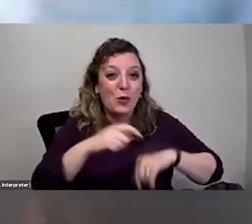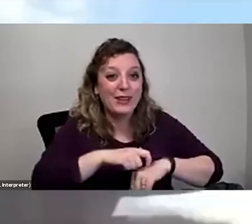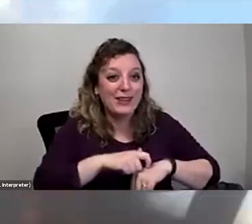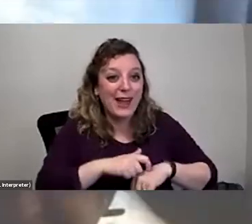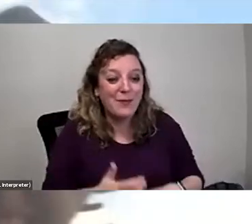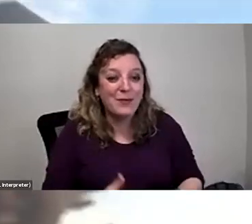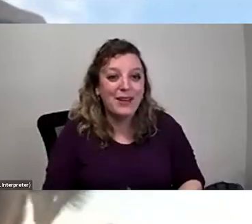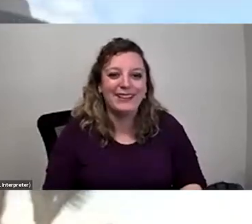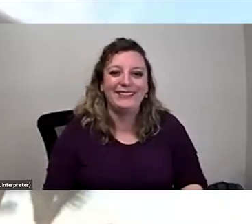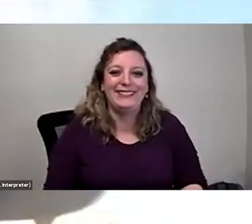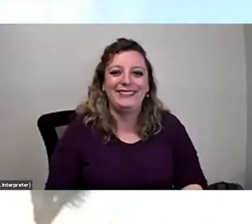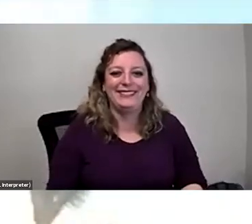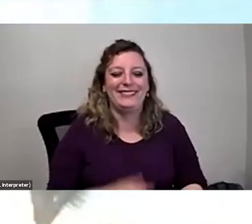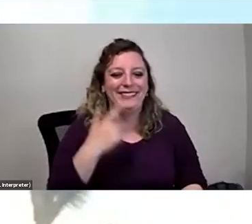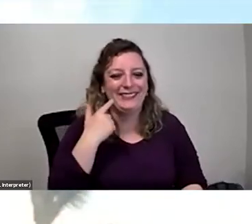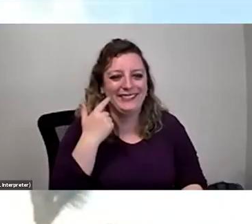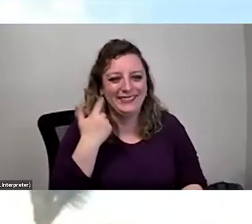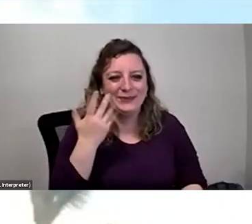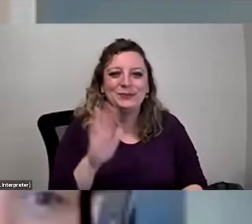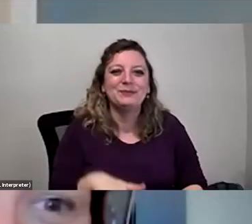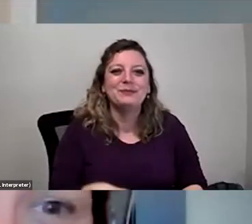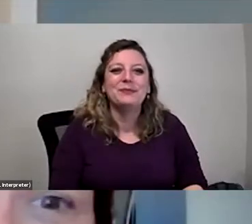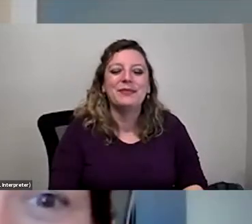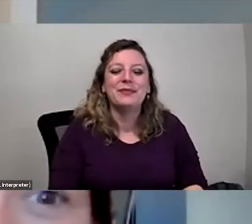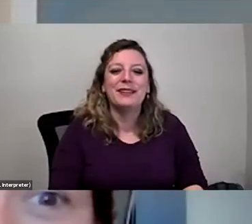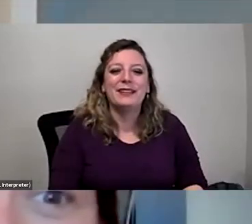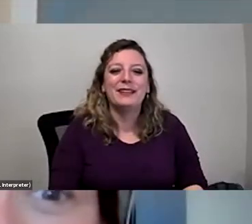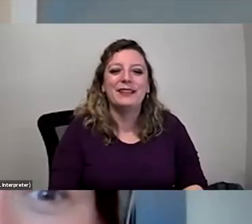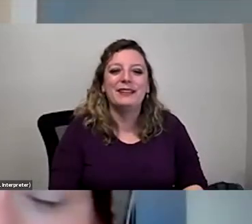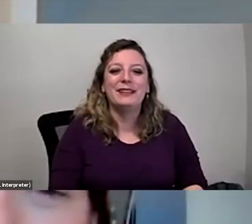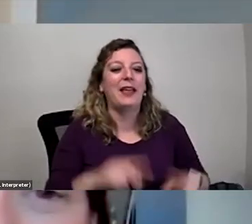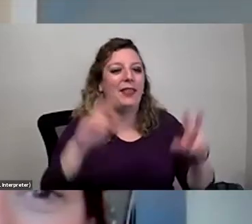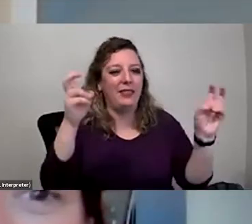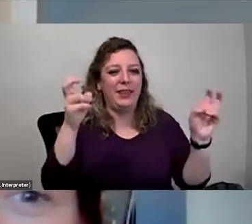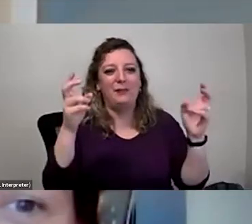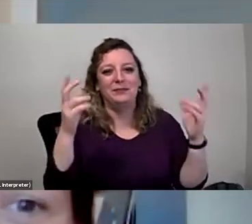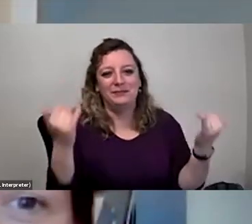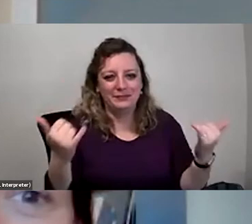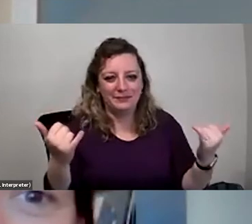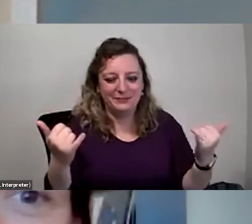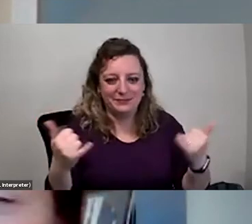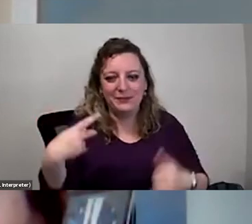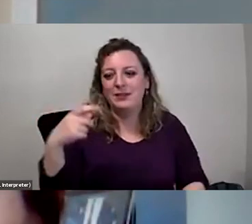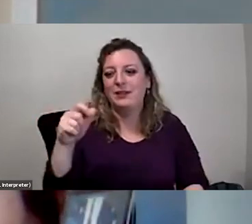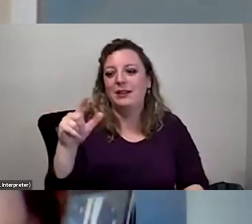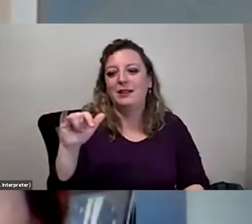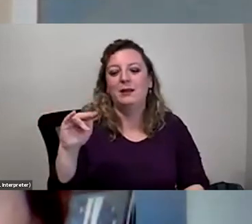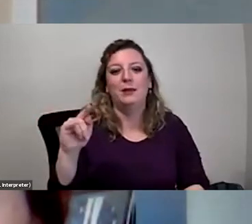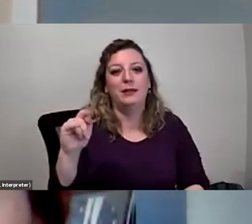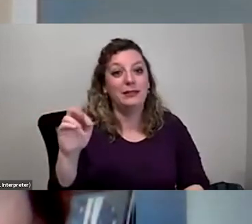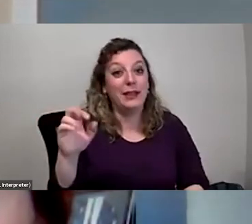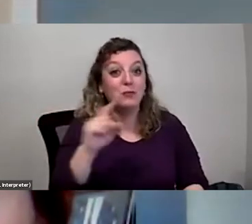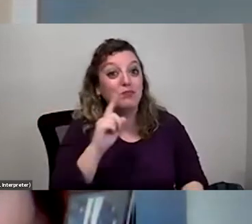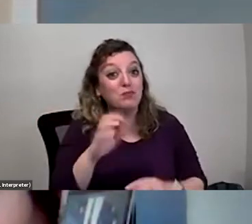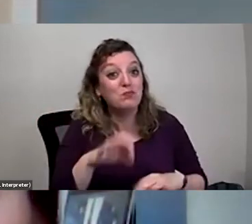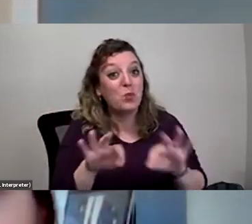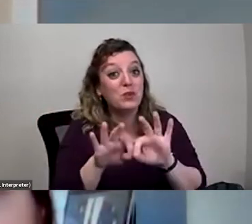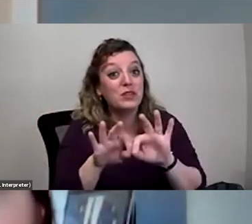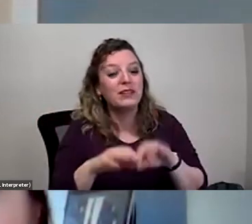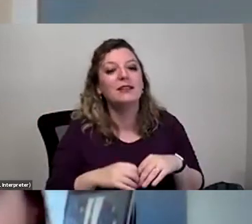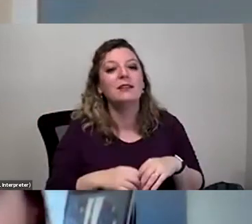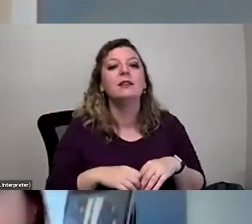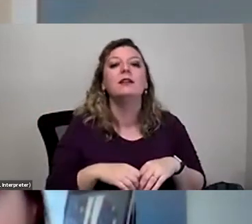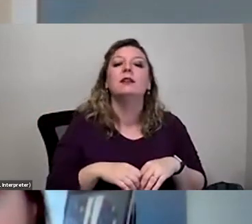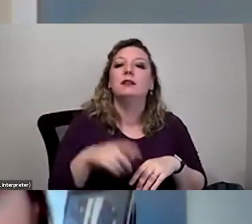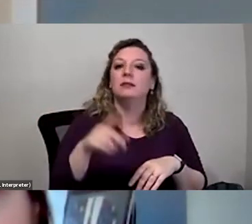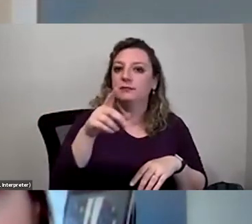day. So yeah, there's a theme here. So pollinators are very important. Um, do